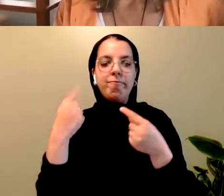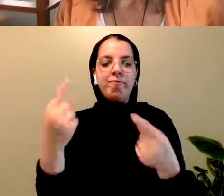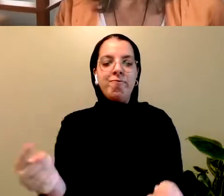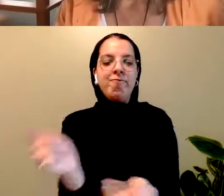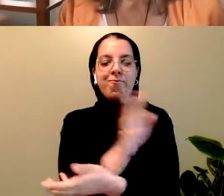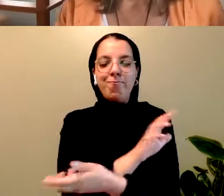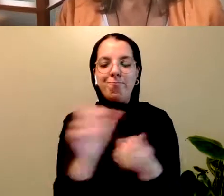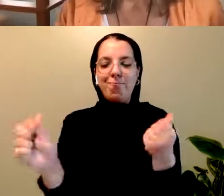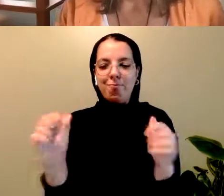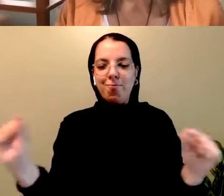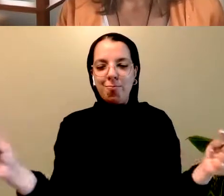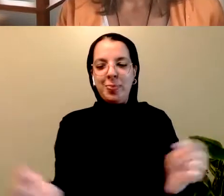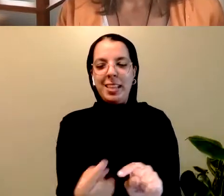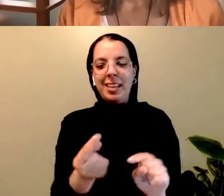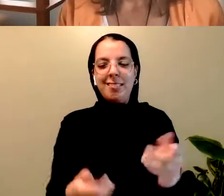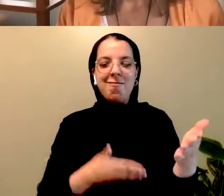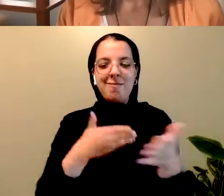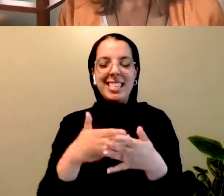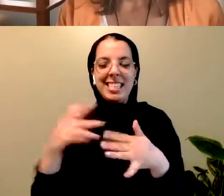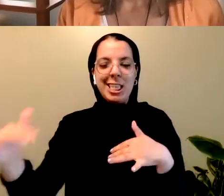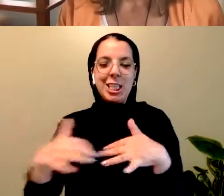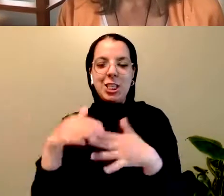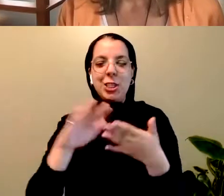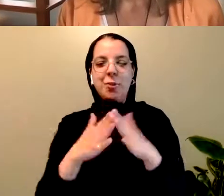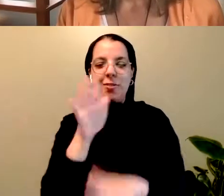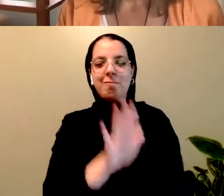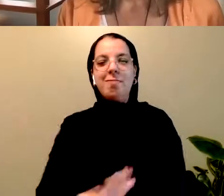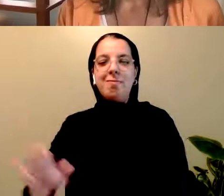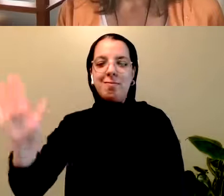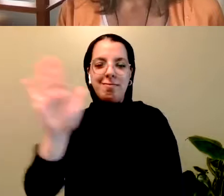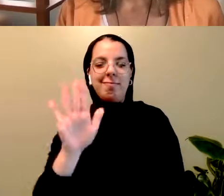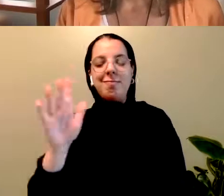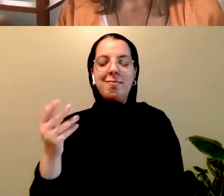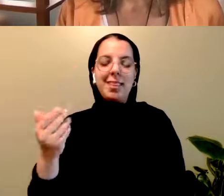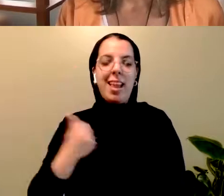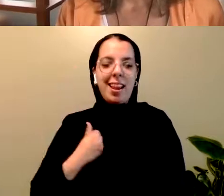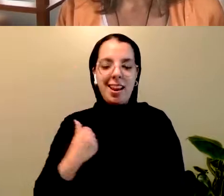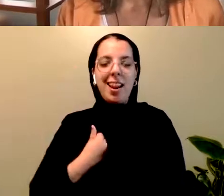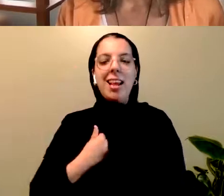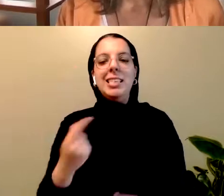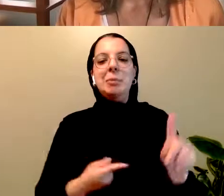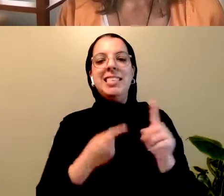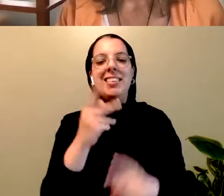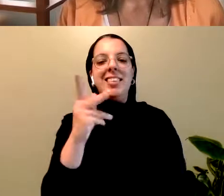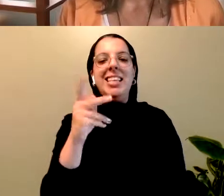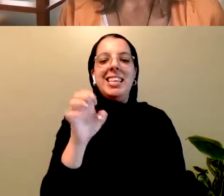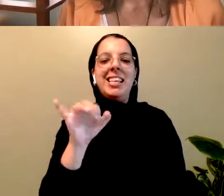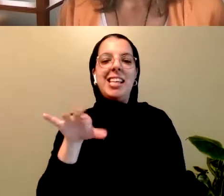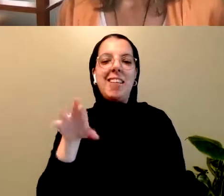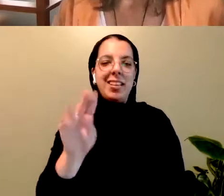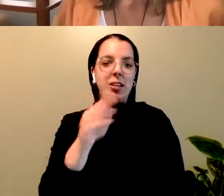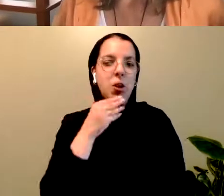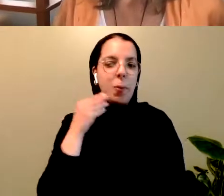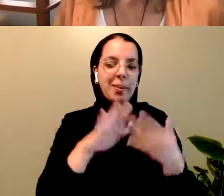communities across the country and particularly to Kevin's hometown of Lighten BC. And we're going to share